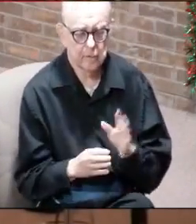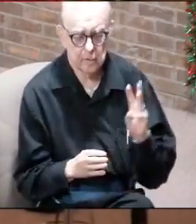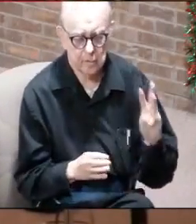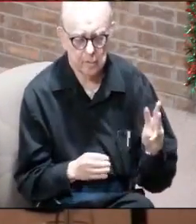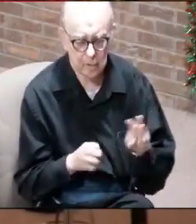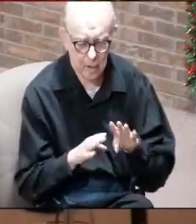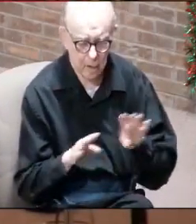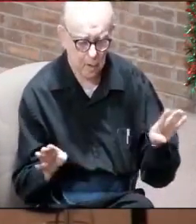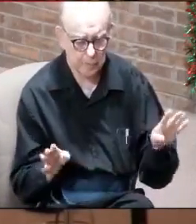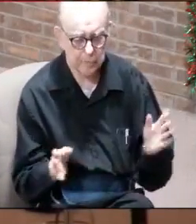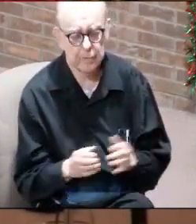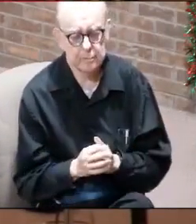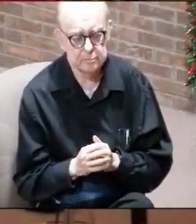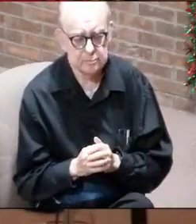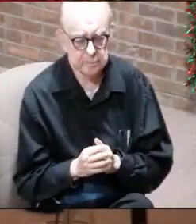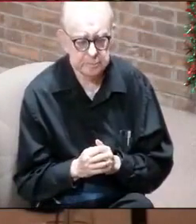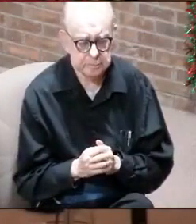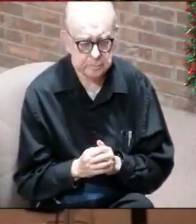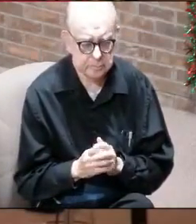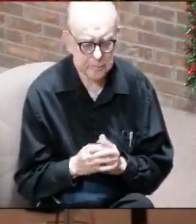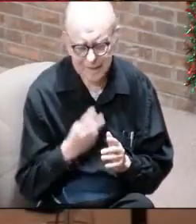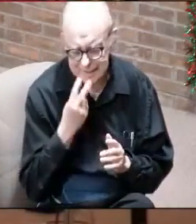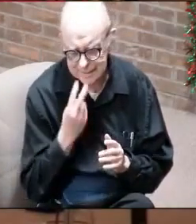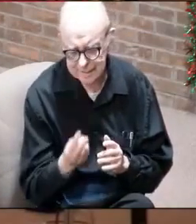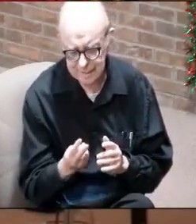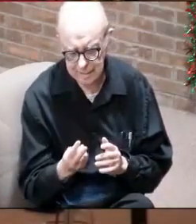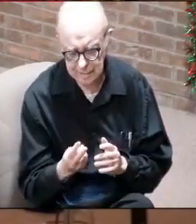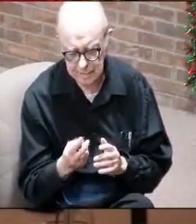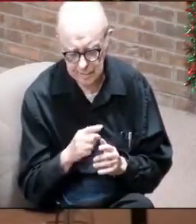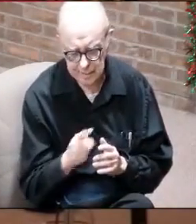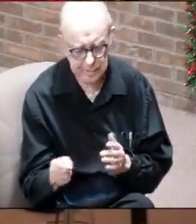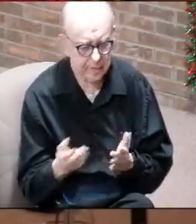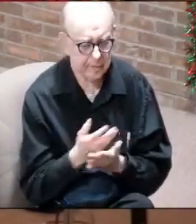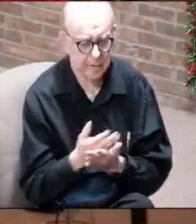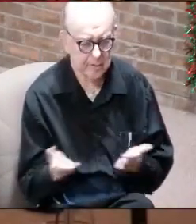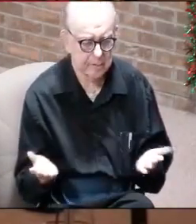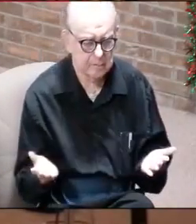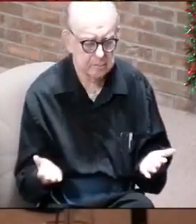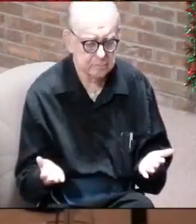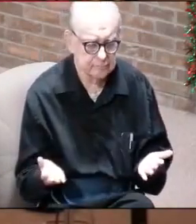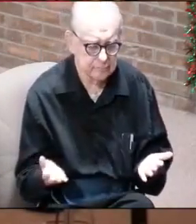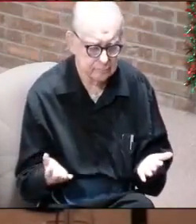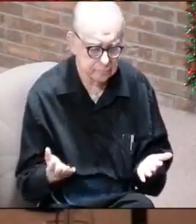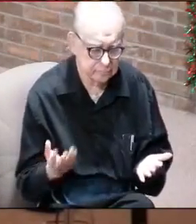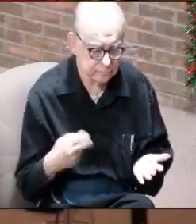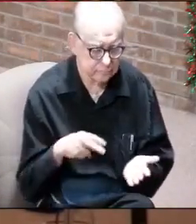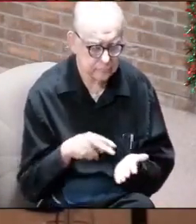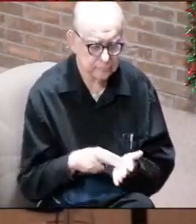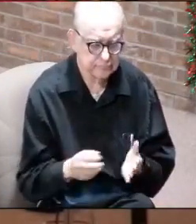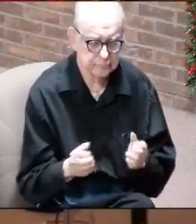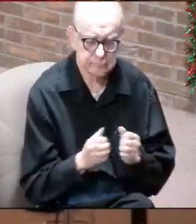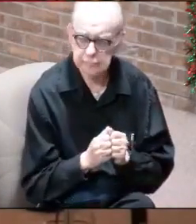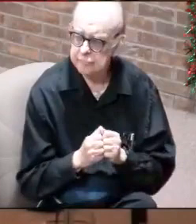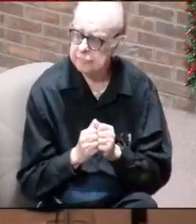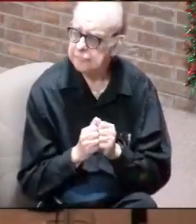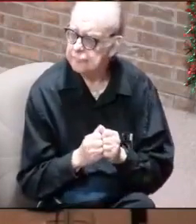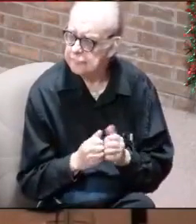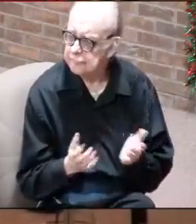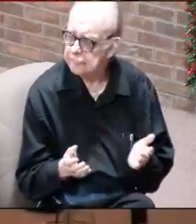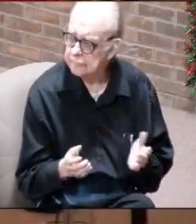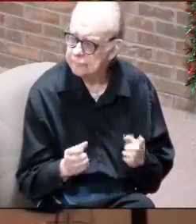6 opens up, you begin to see these things. And so, let's stand together as we've got the